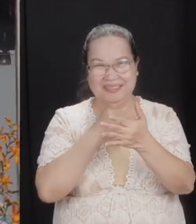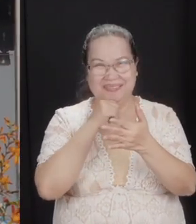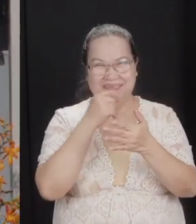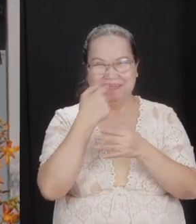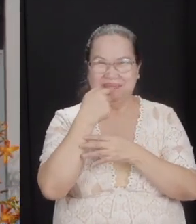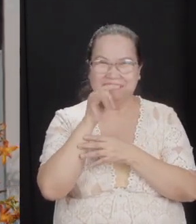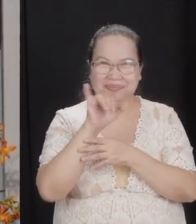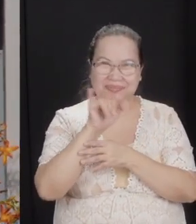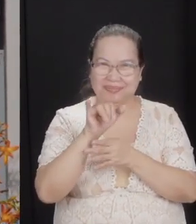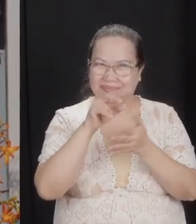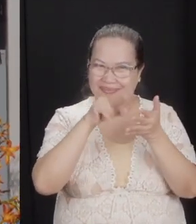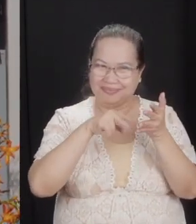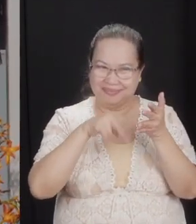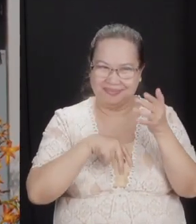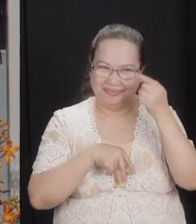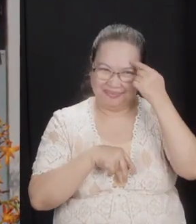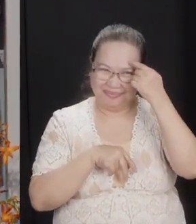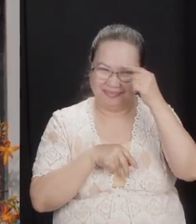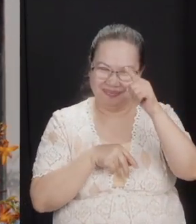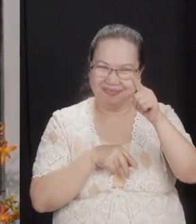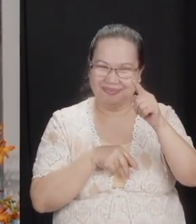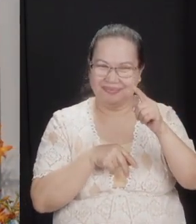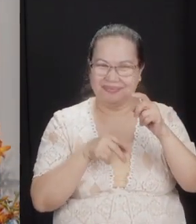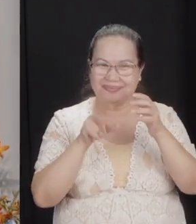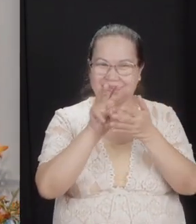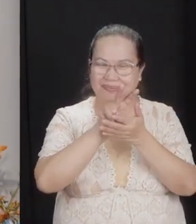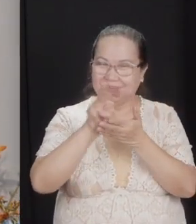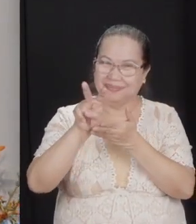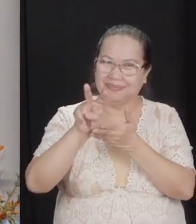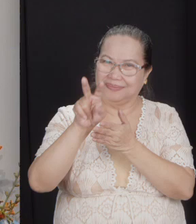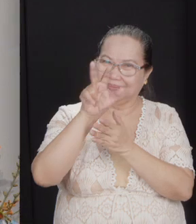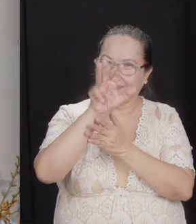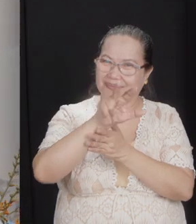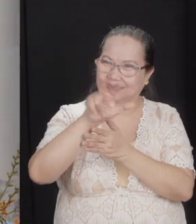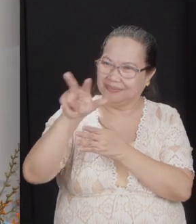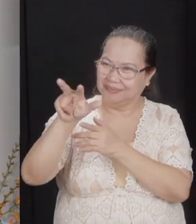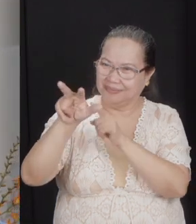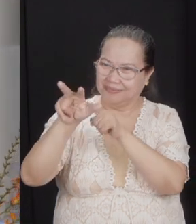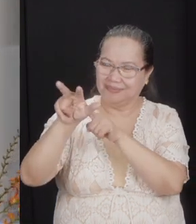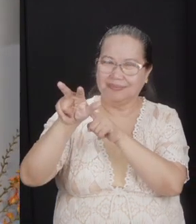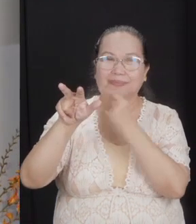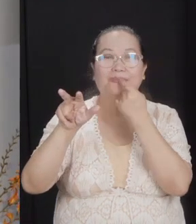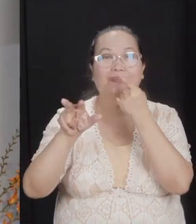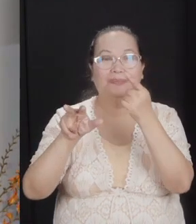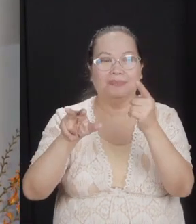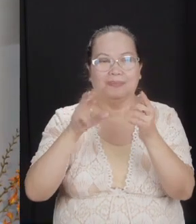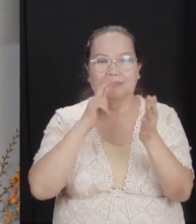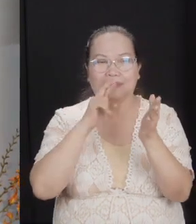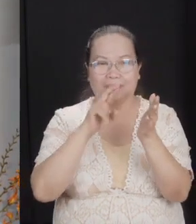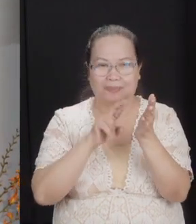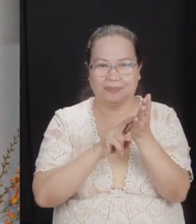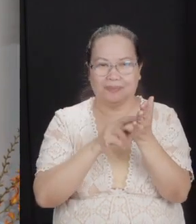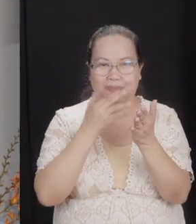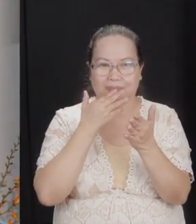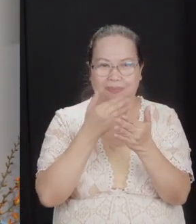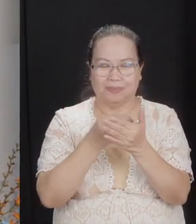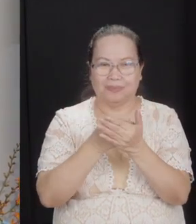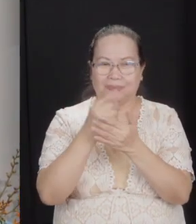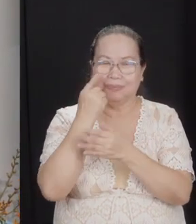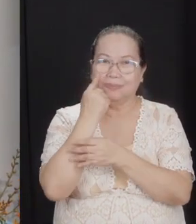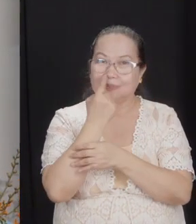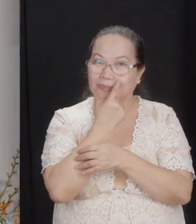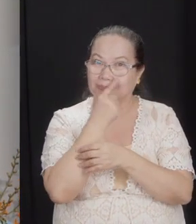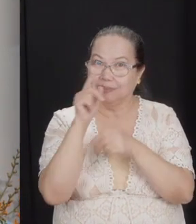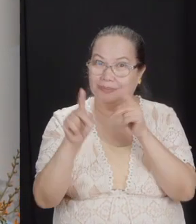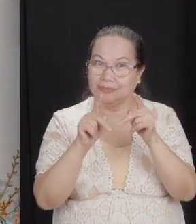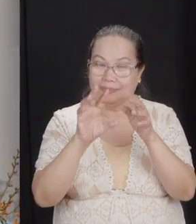because I'm going to read it for you. It's in verse 33. It says in verse 33, the report was good in the eyes of the